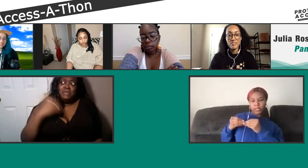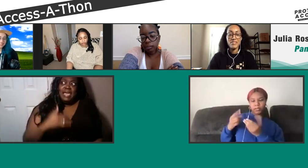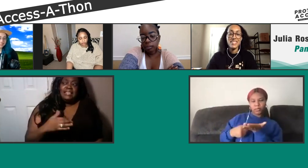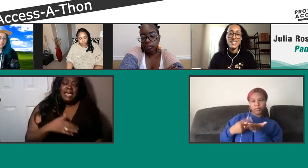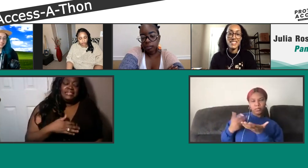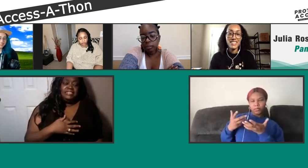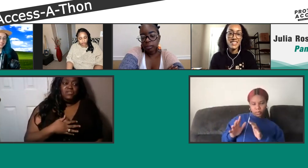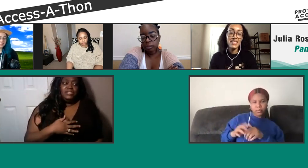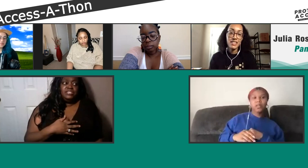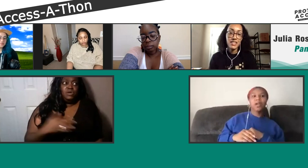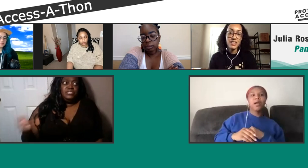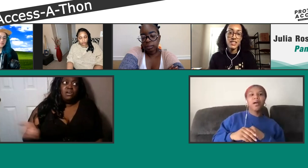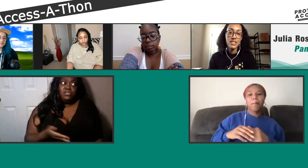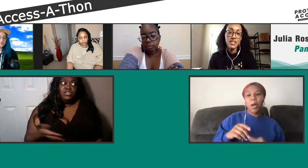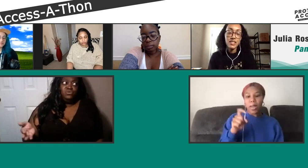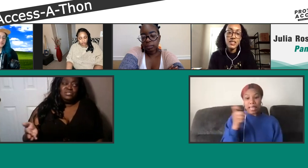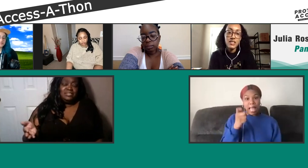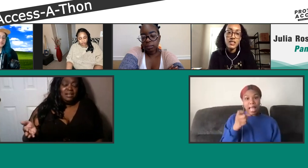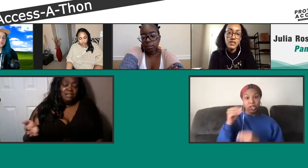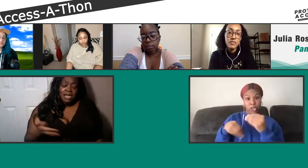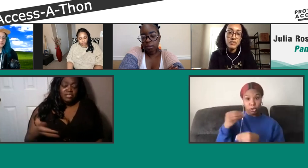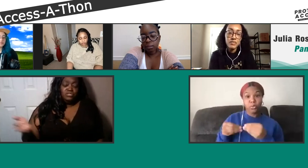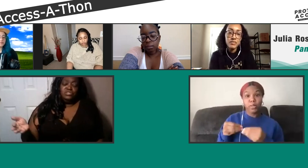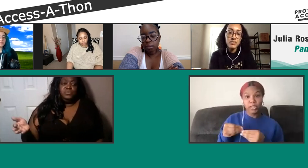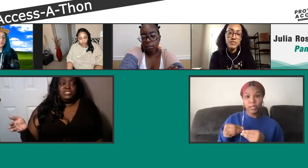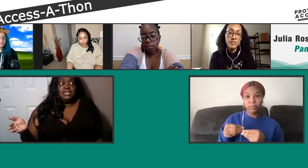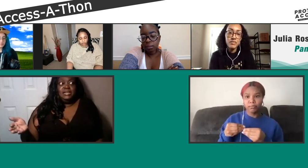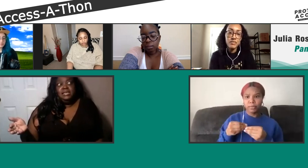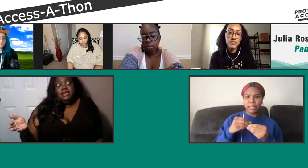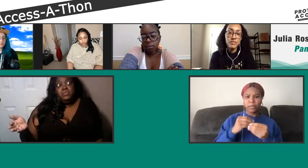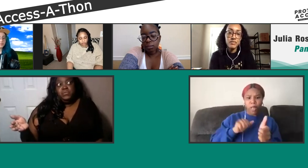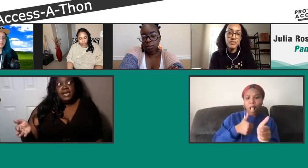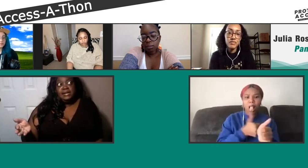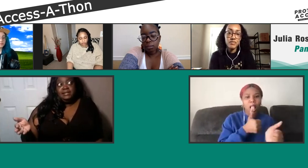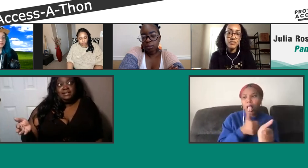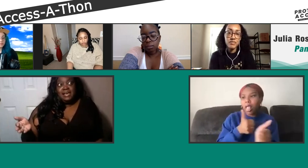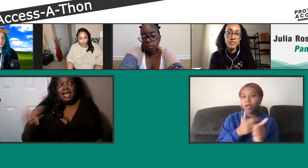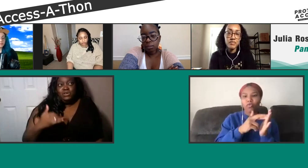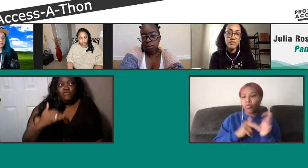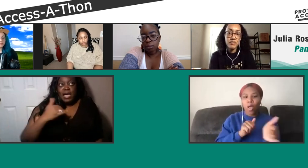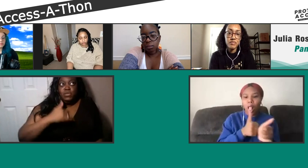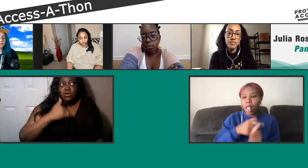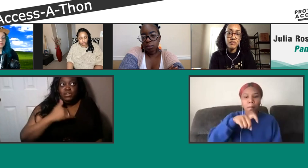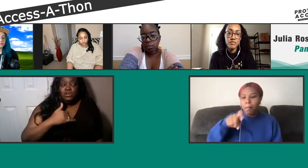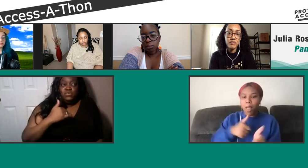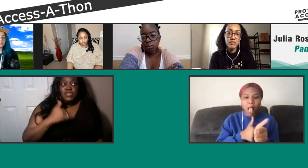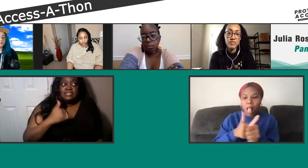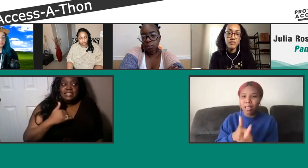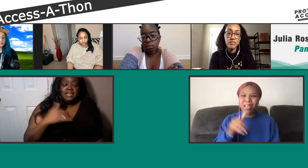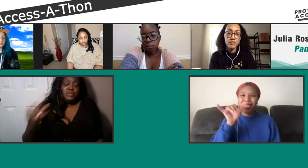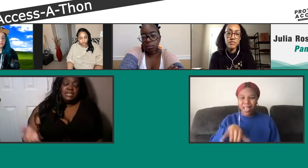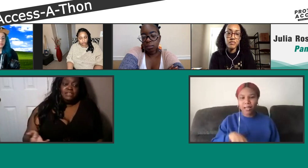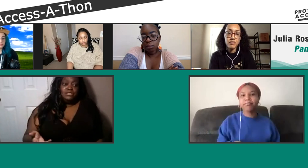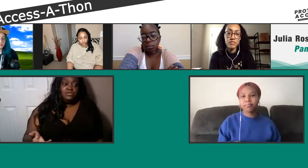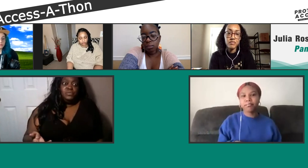Then we had the X generation where we saw all these rules and said, okay, all these rules are bullshit. But I don't know if I'm the only one who thinks